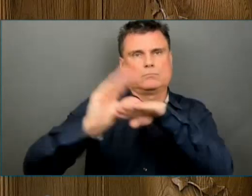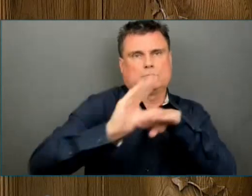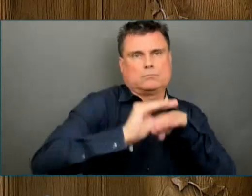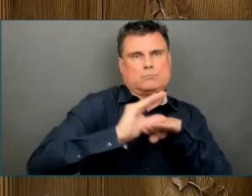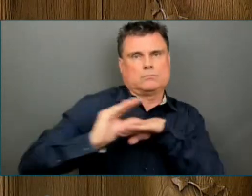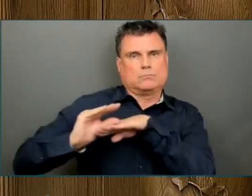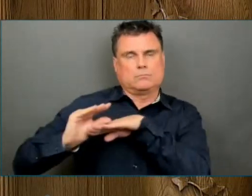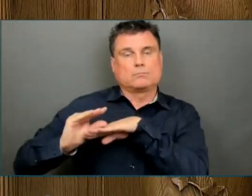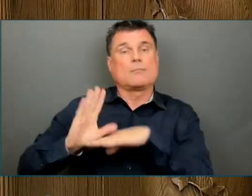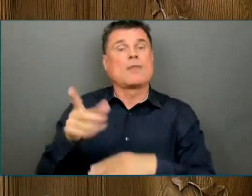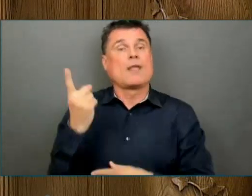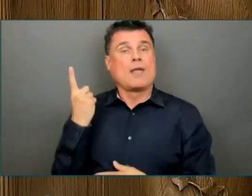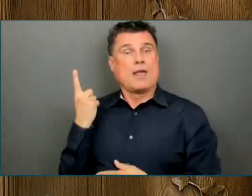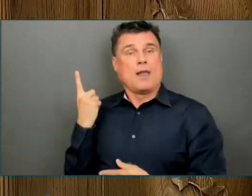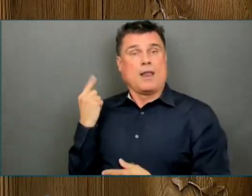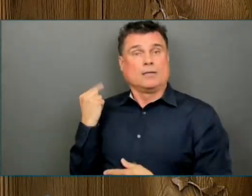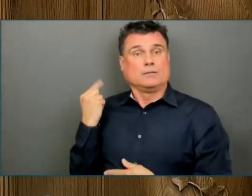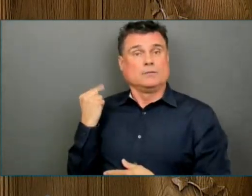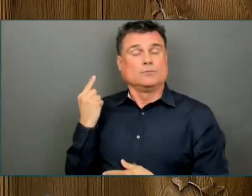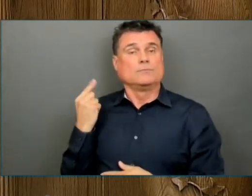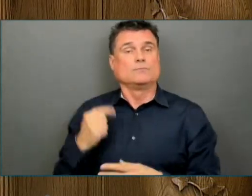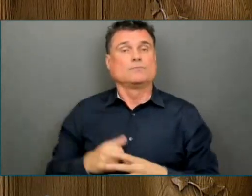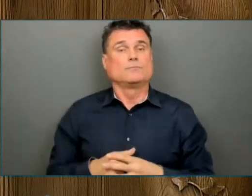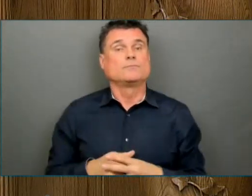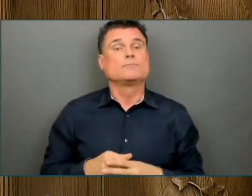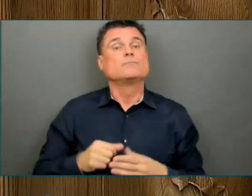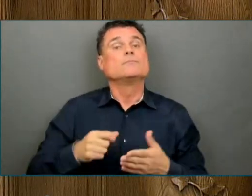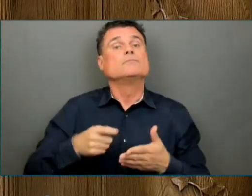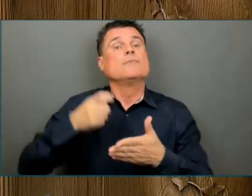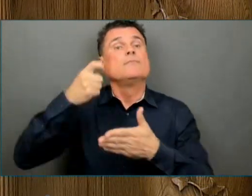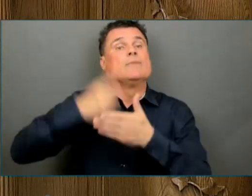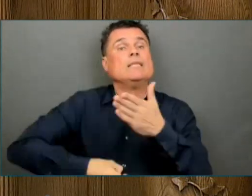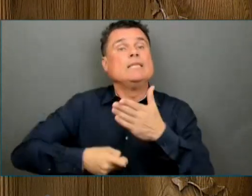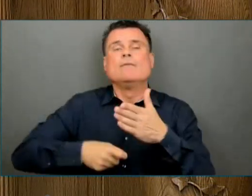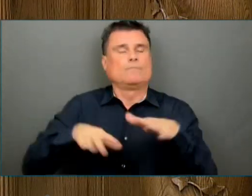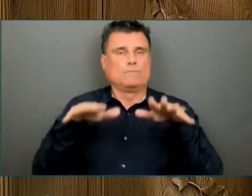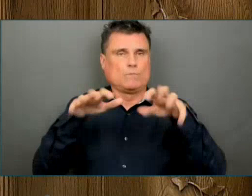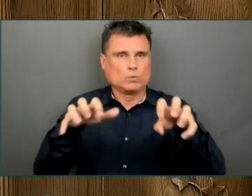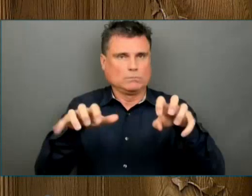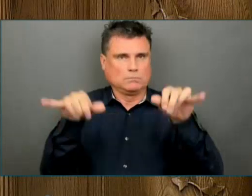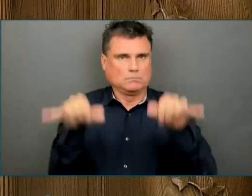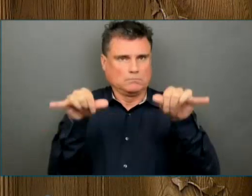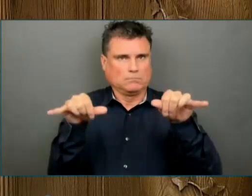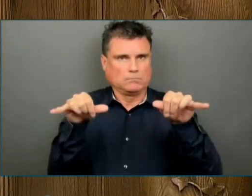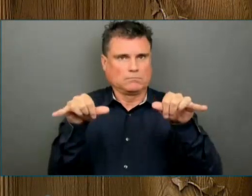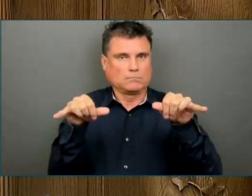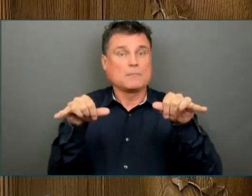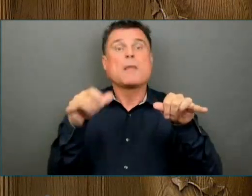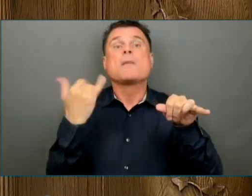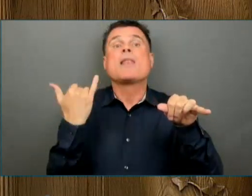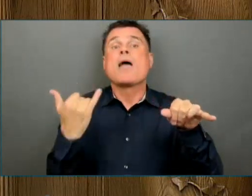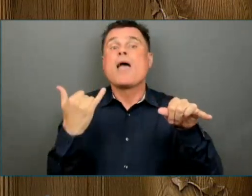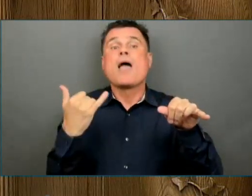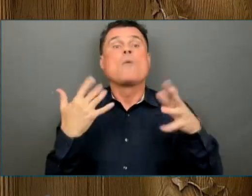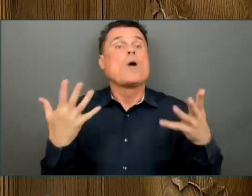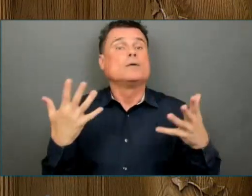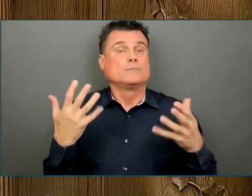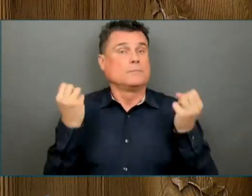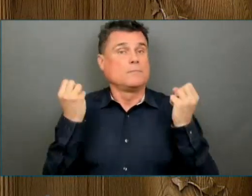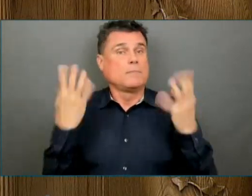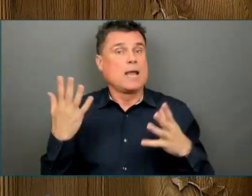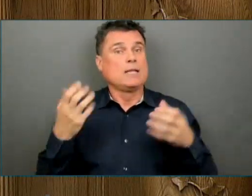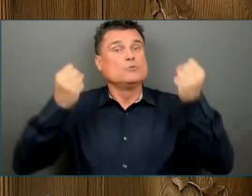This means hundreds of dollars in savings to every driver in BC and an end to the threat of extreme annual increases.